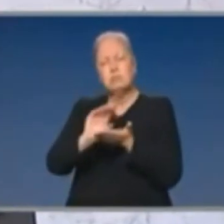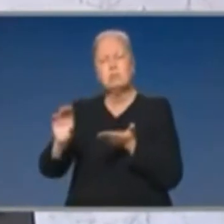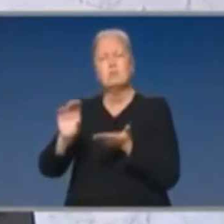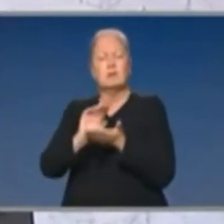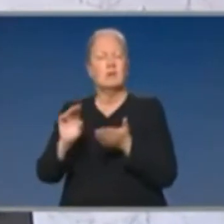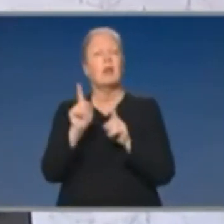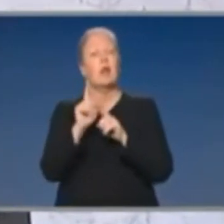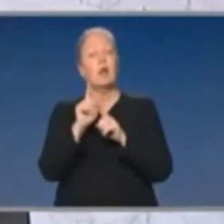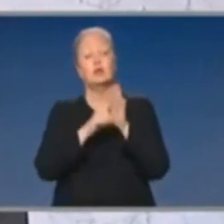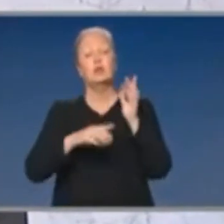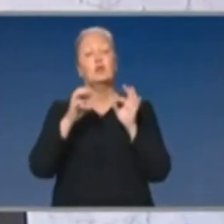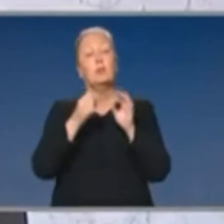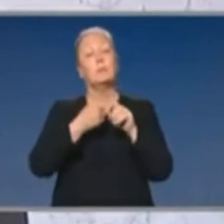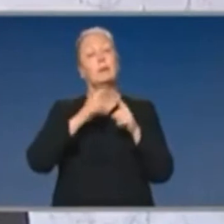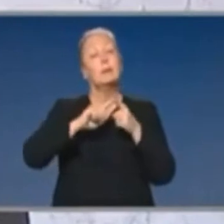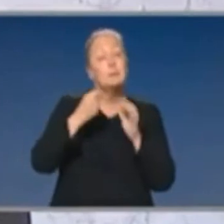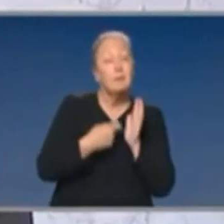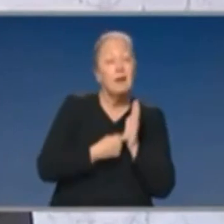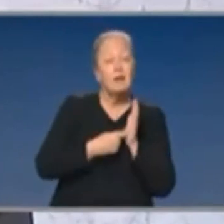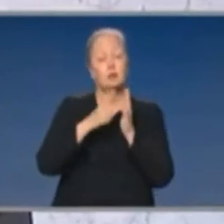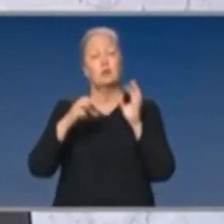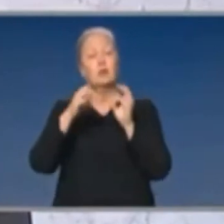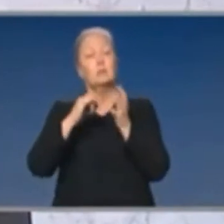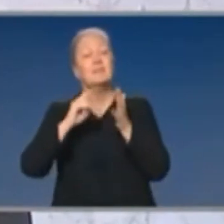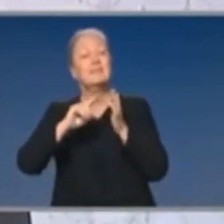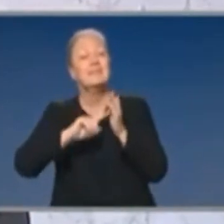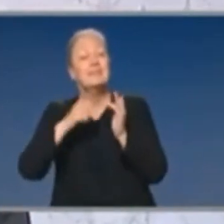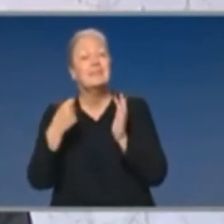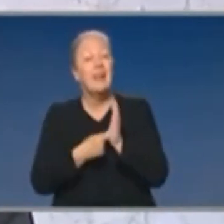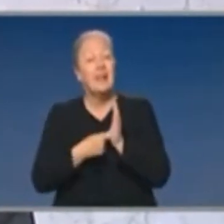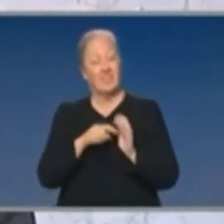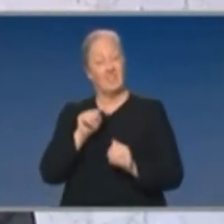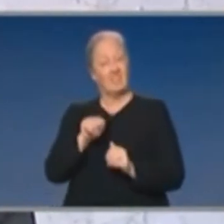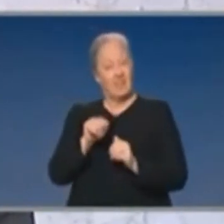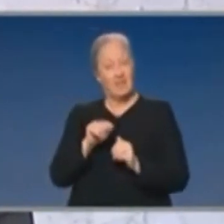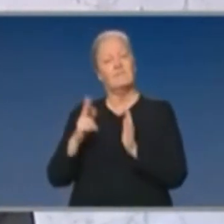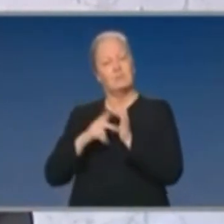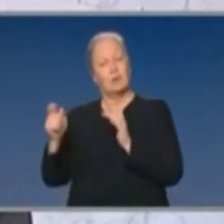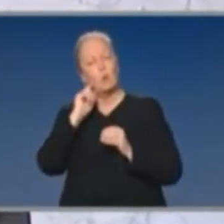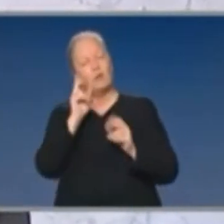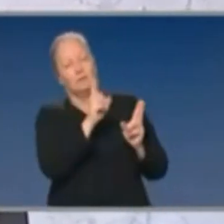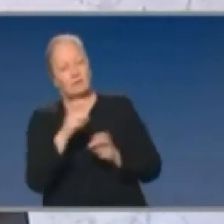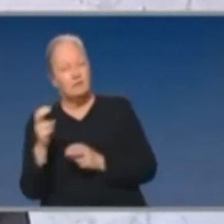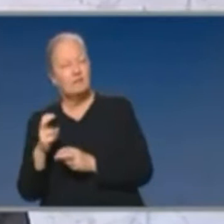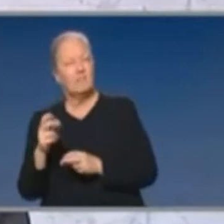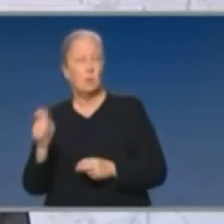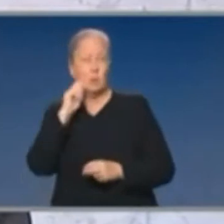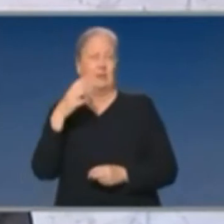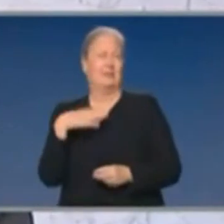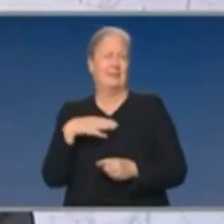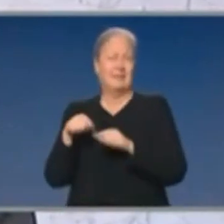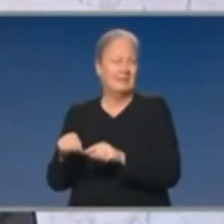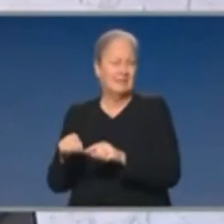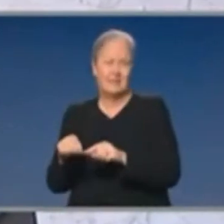months. And particularly the extension of JobKeeper and JobSeeker. Victoria will draw down that on that more than any other state or